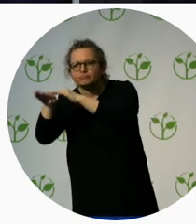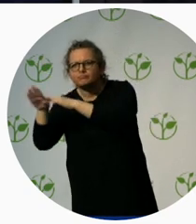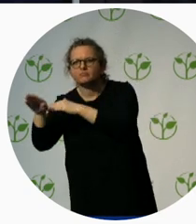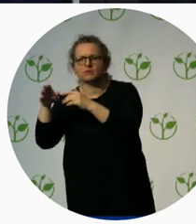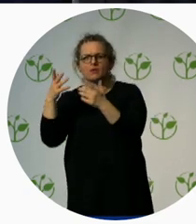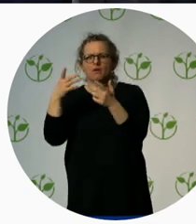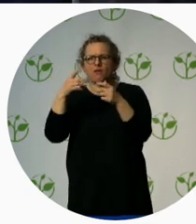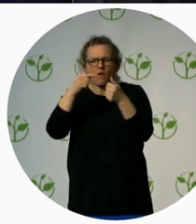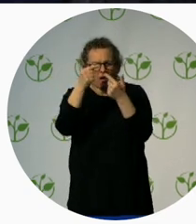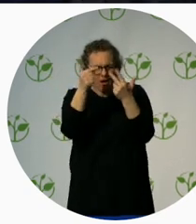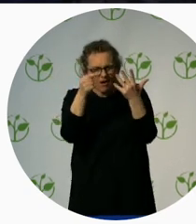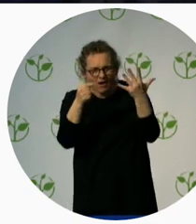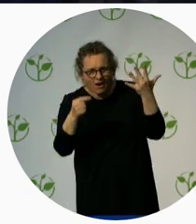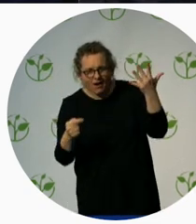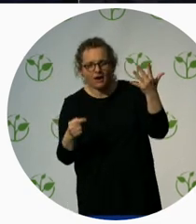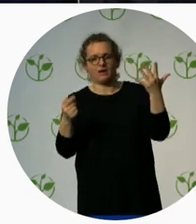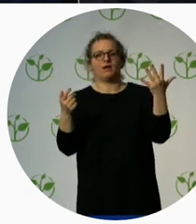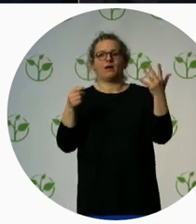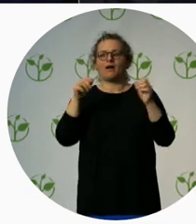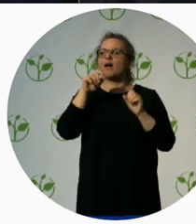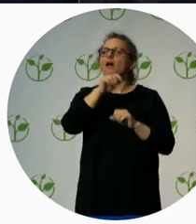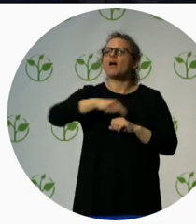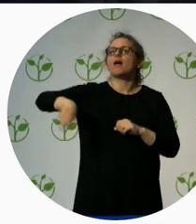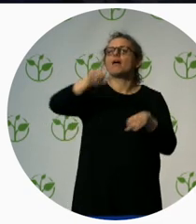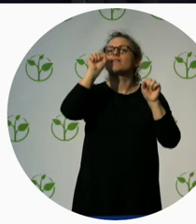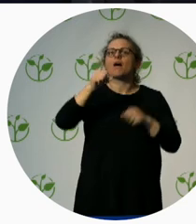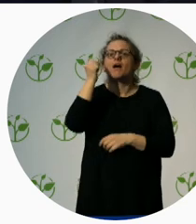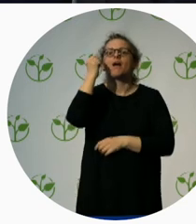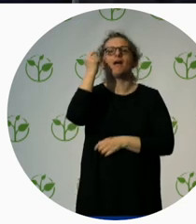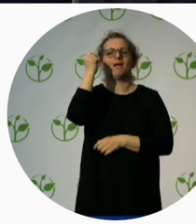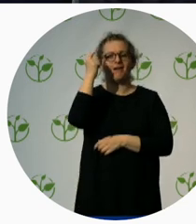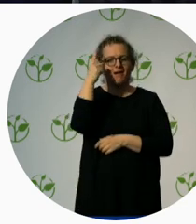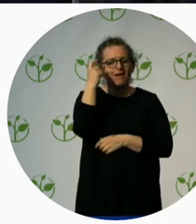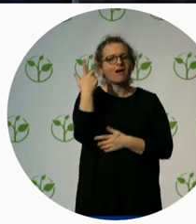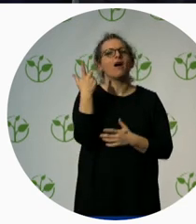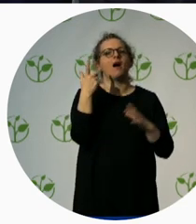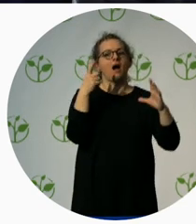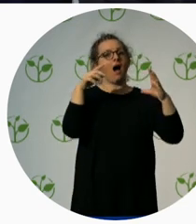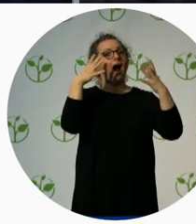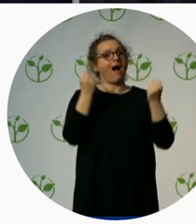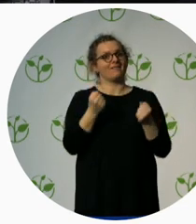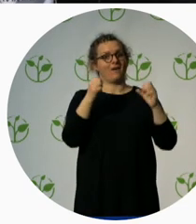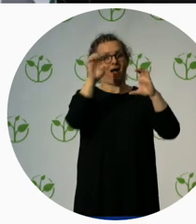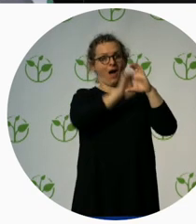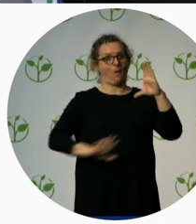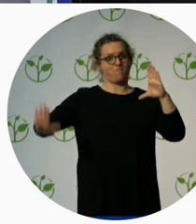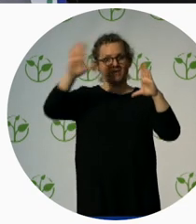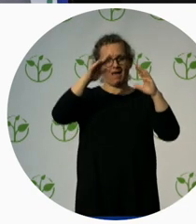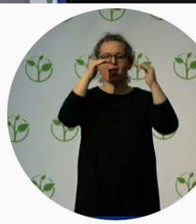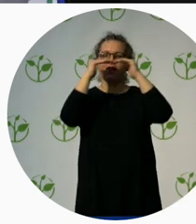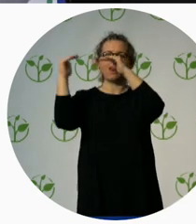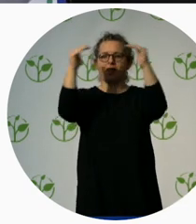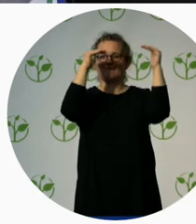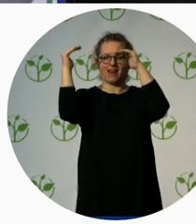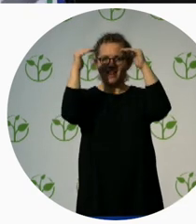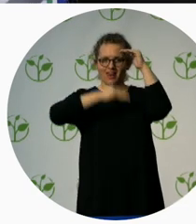Things are done on a continental level like in Europe or on national levels with inclusive politics or